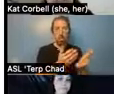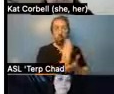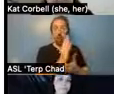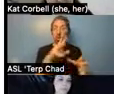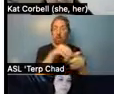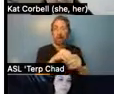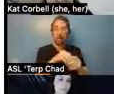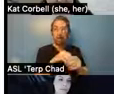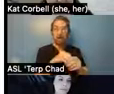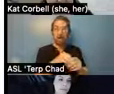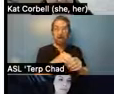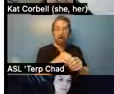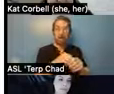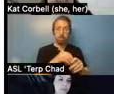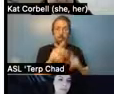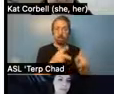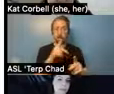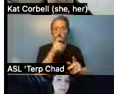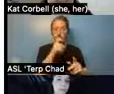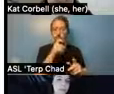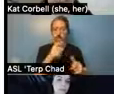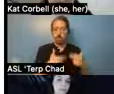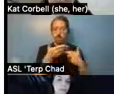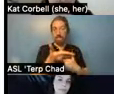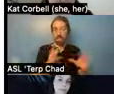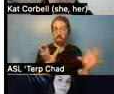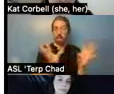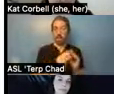there are other key tenant rights that, um,